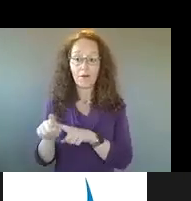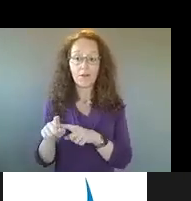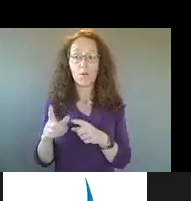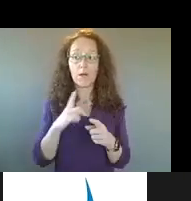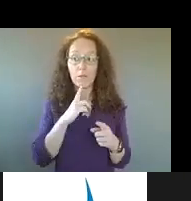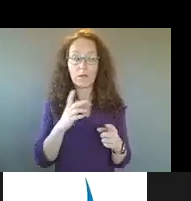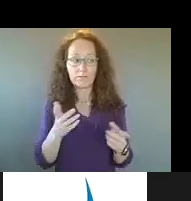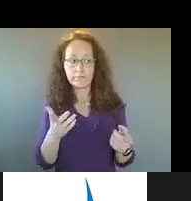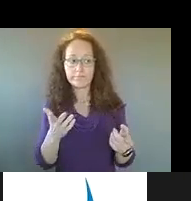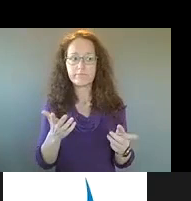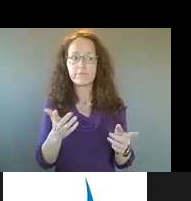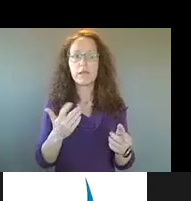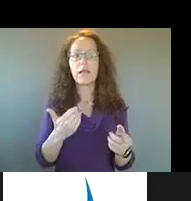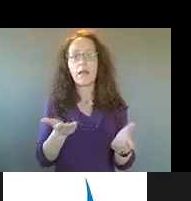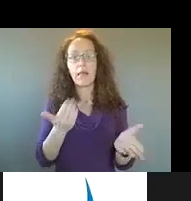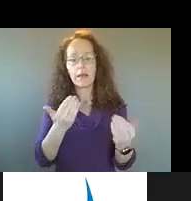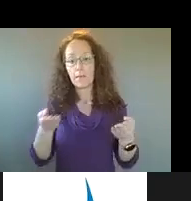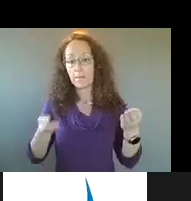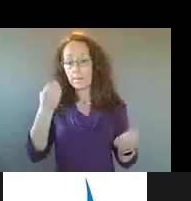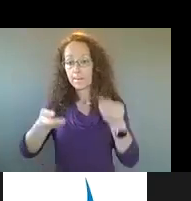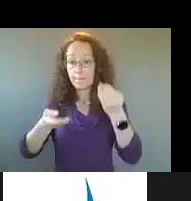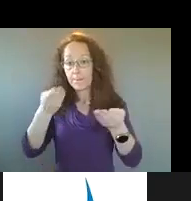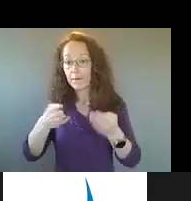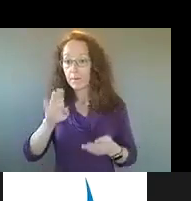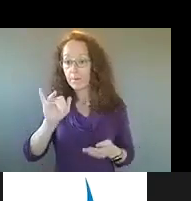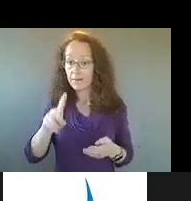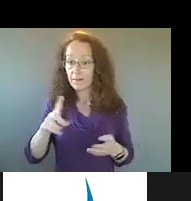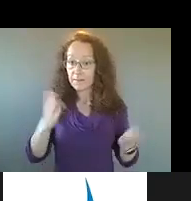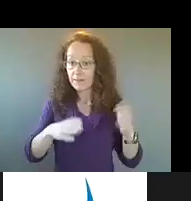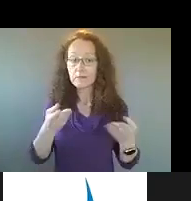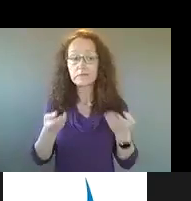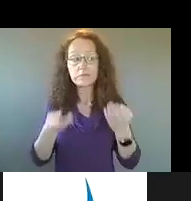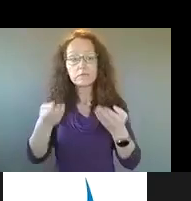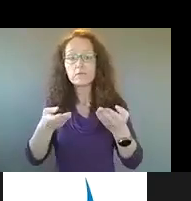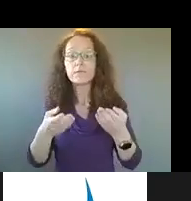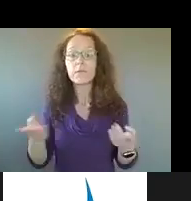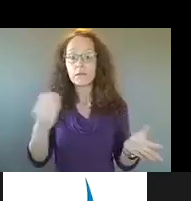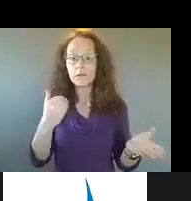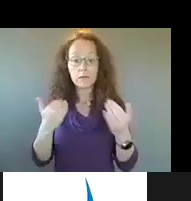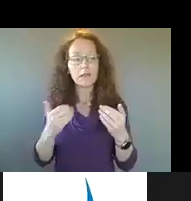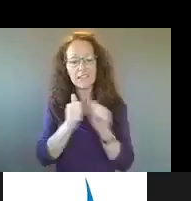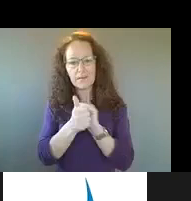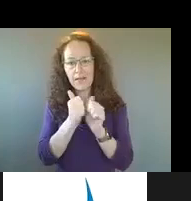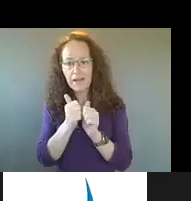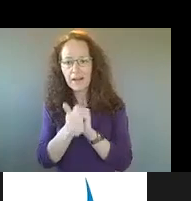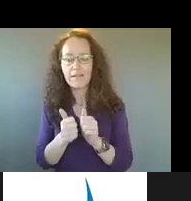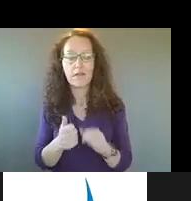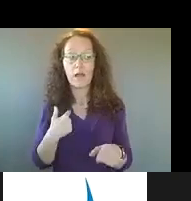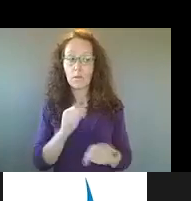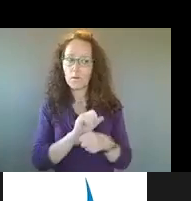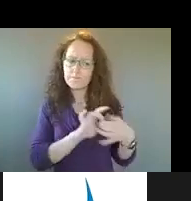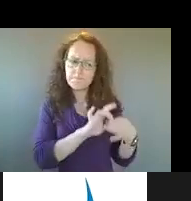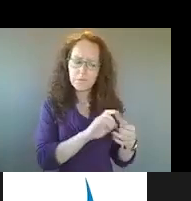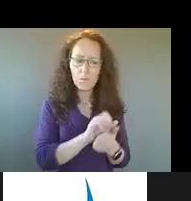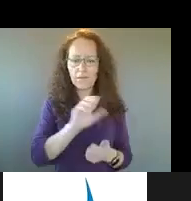will be a competitive bid process and we are working, um, very closely in partnership with Cure Violence to do the methodology from start to